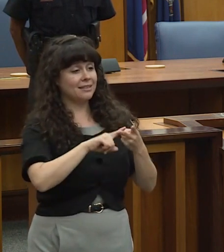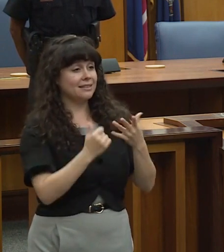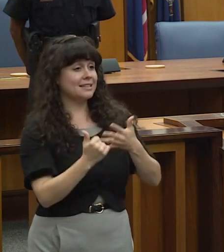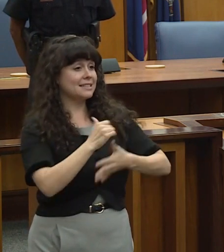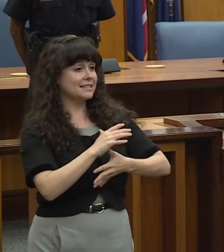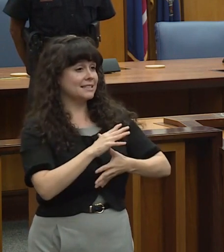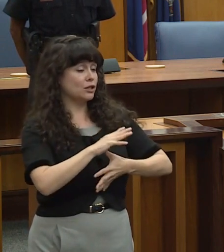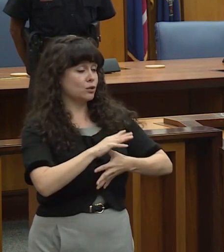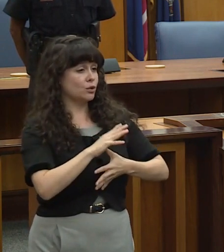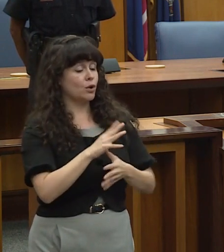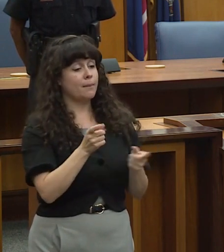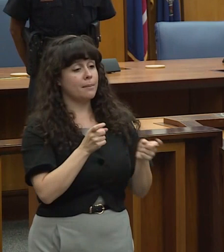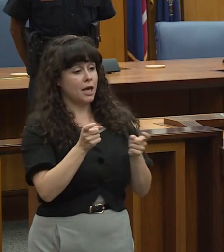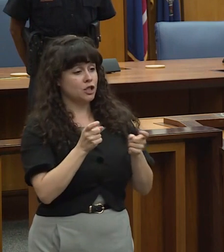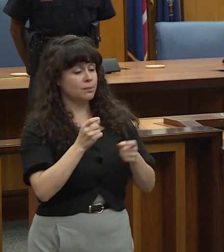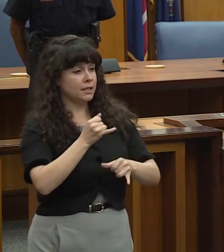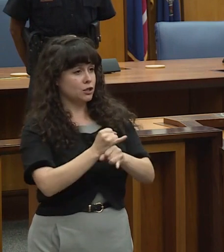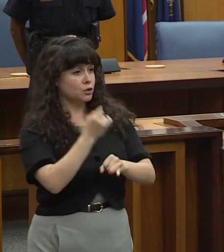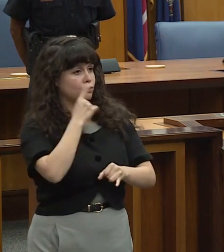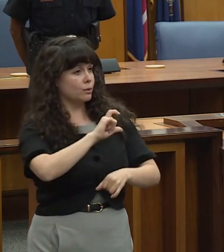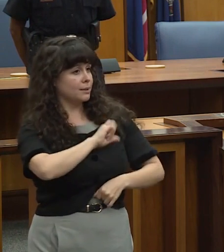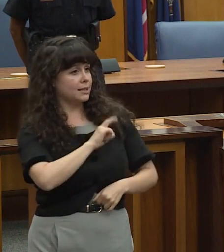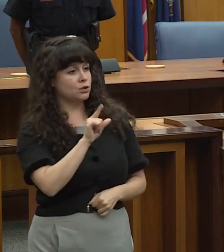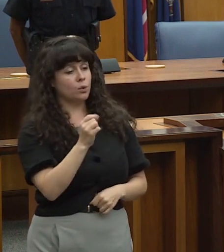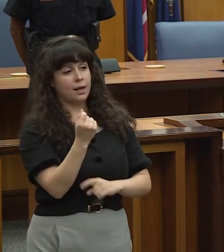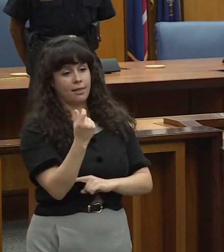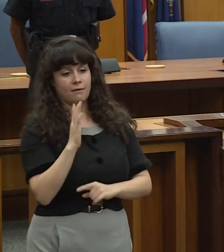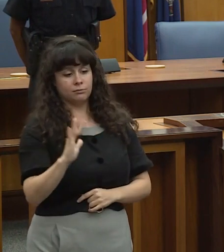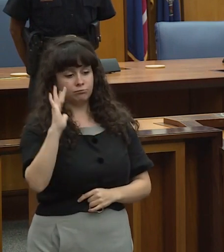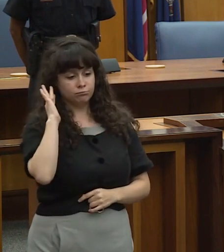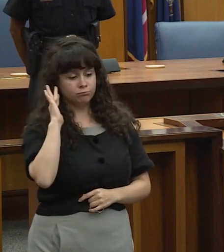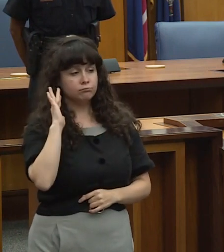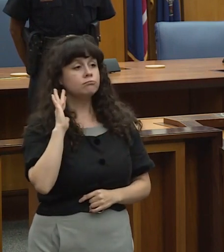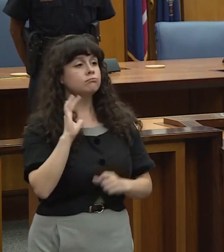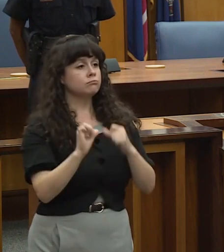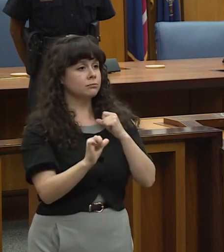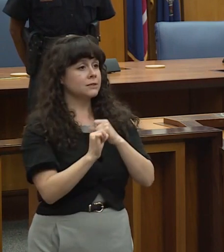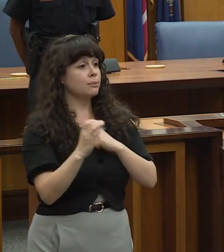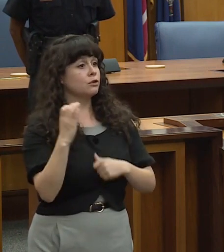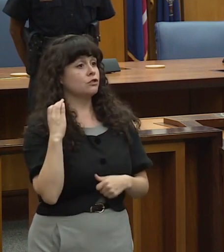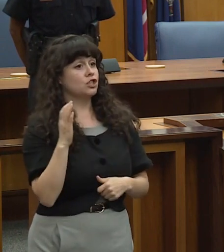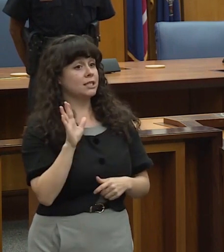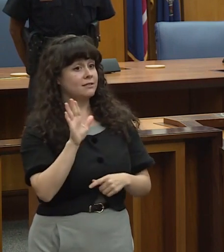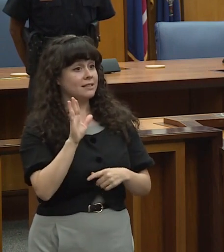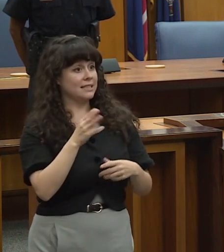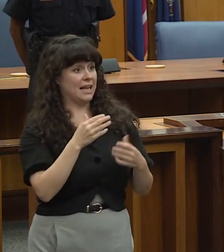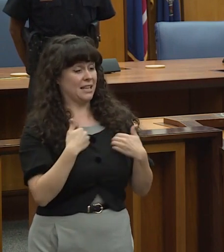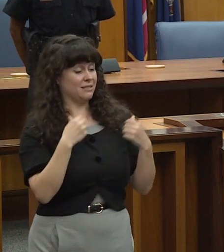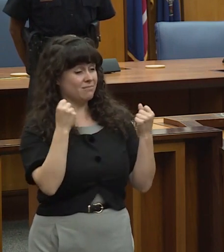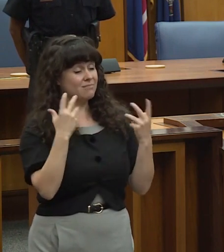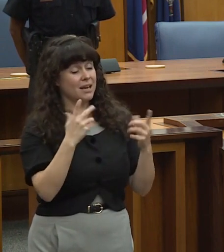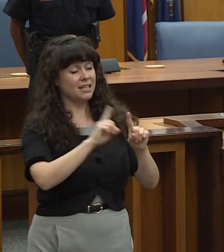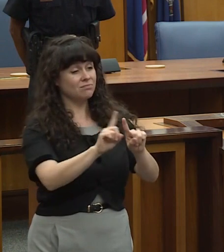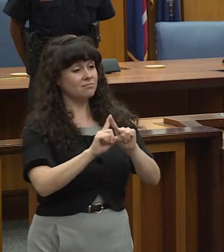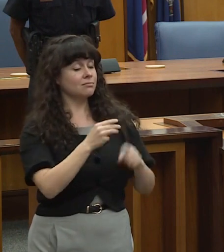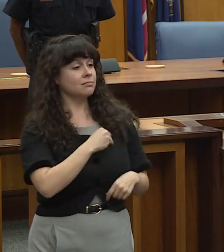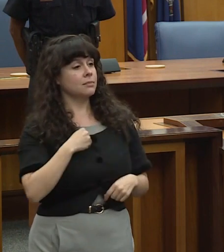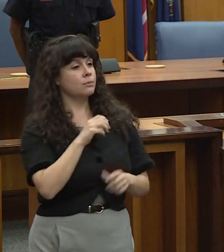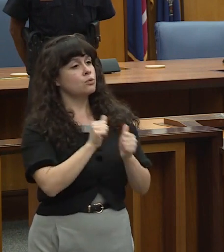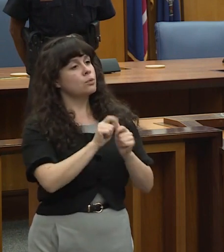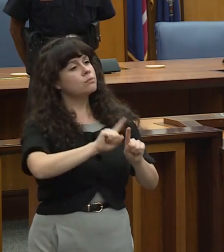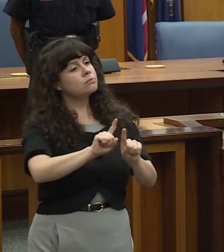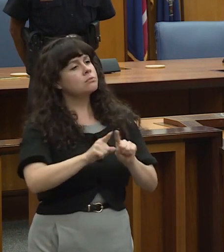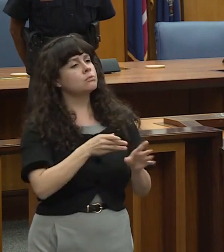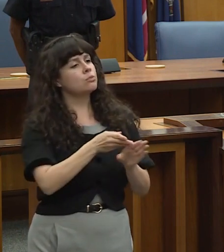for Police in 2011. Deputy Chief Smith holds memberships in several professional law enforcement